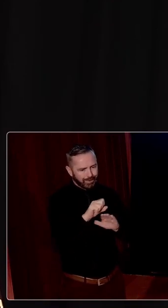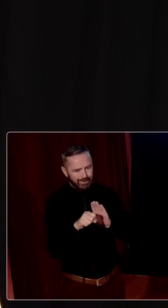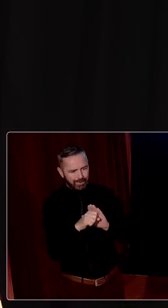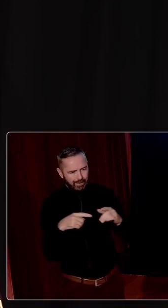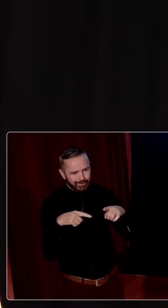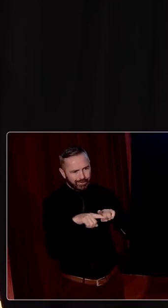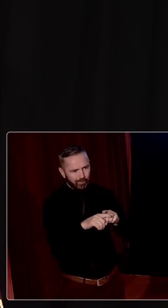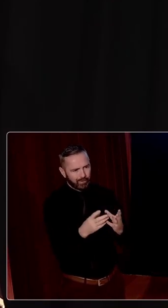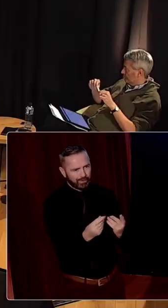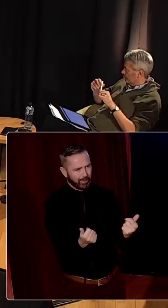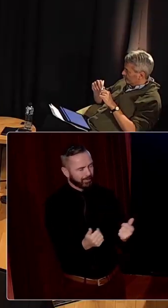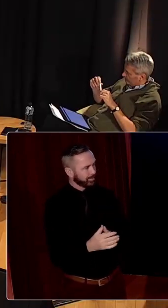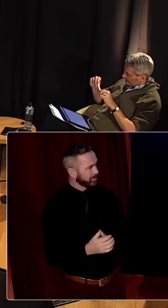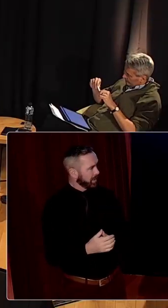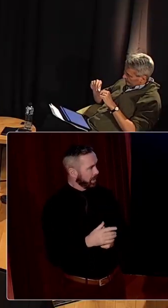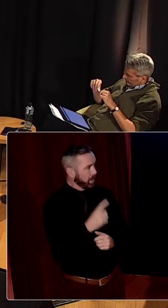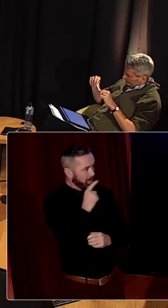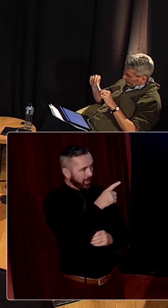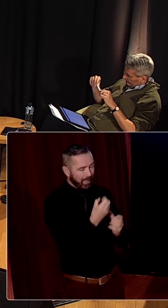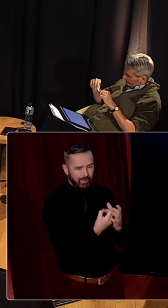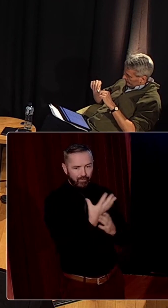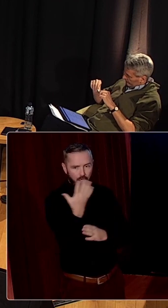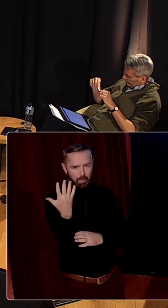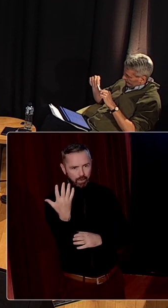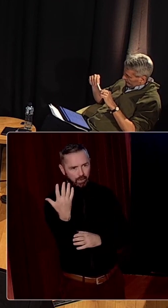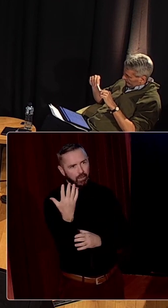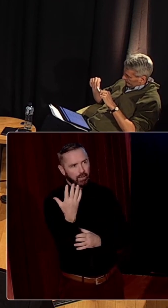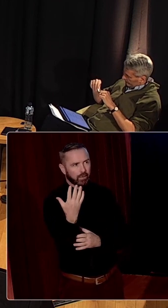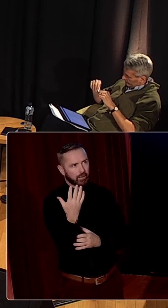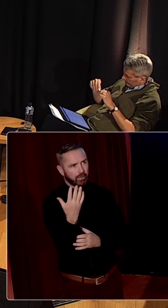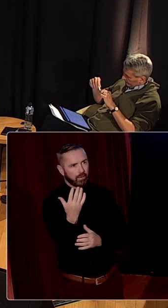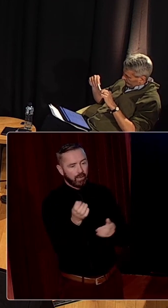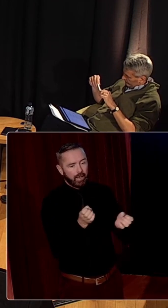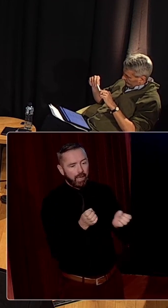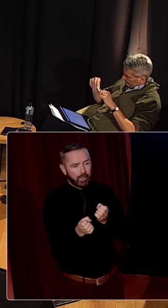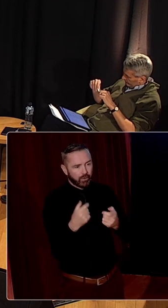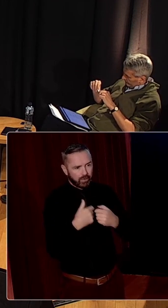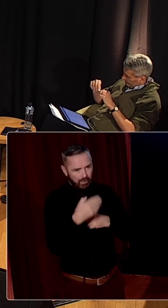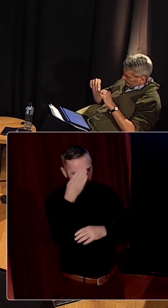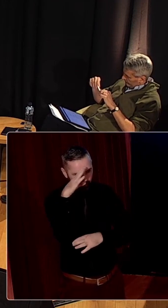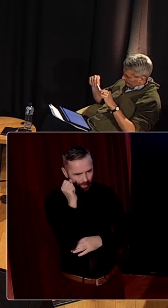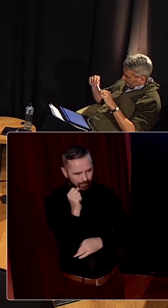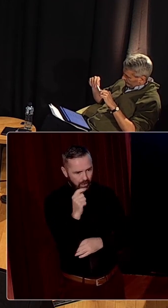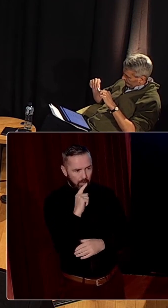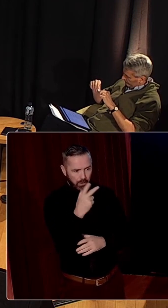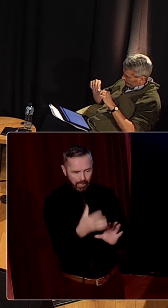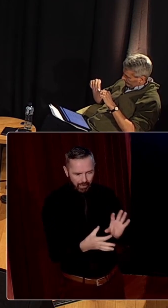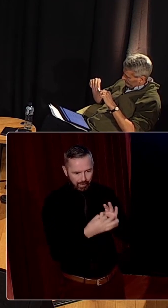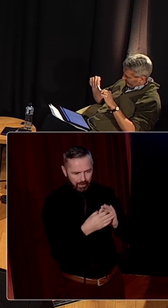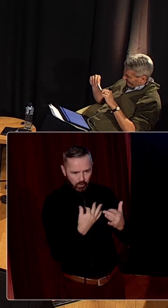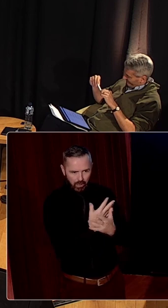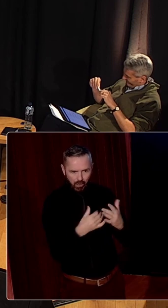emerge in Irish society. competence, that, that developmental energy, that comes on the back of spectacular